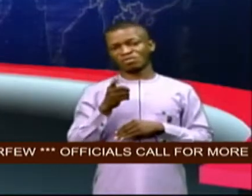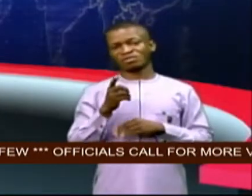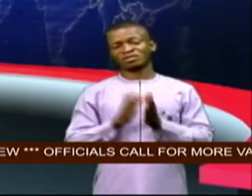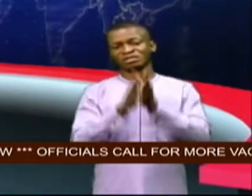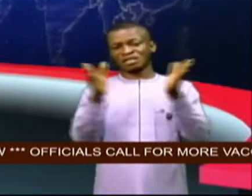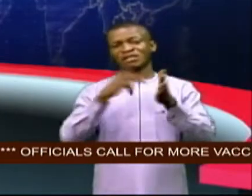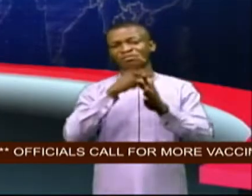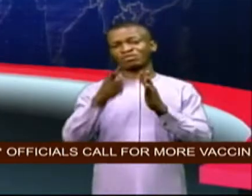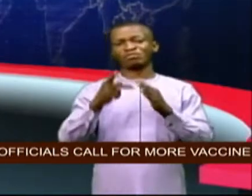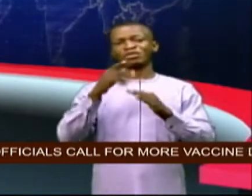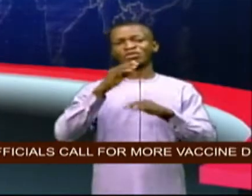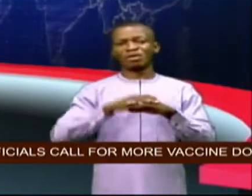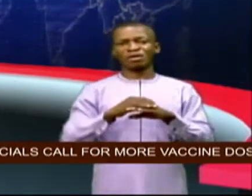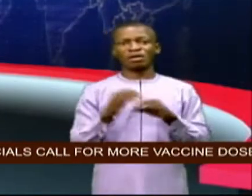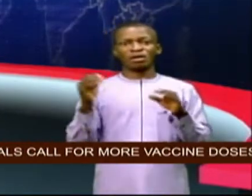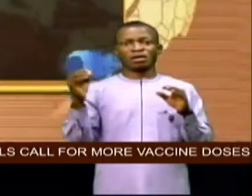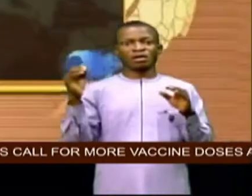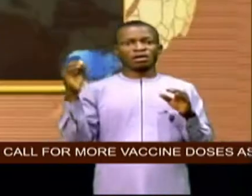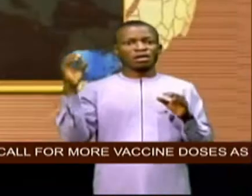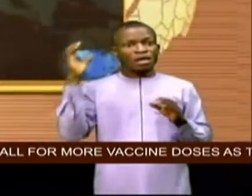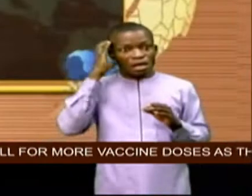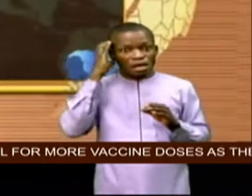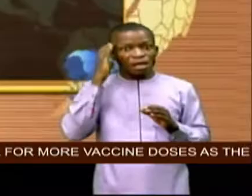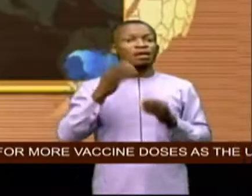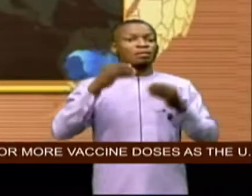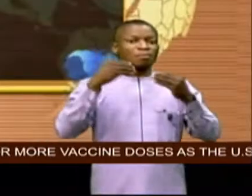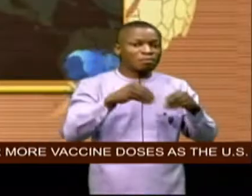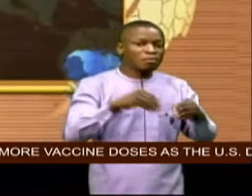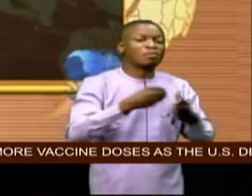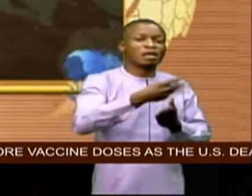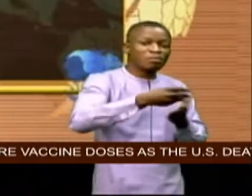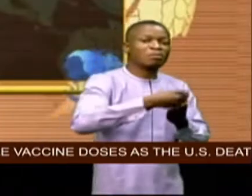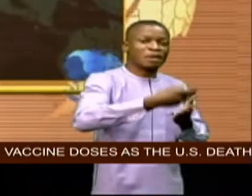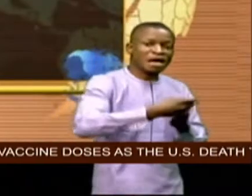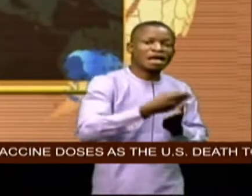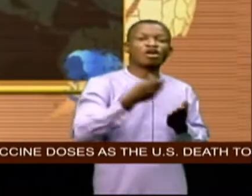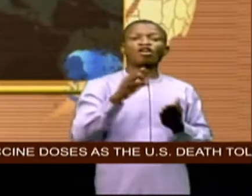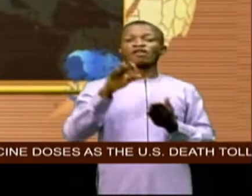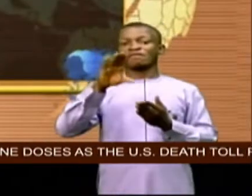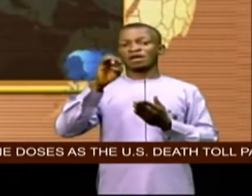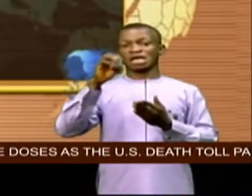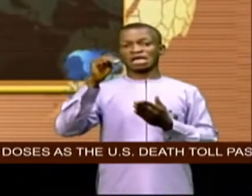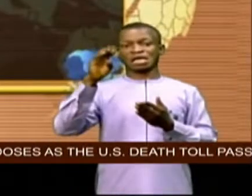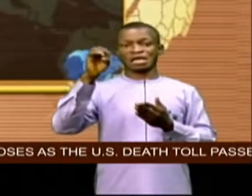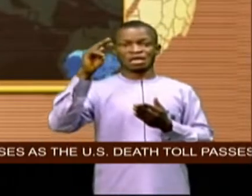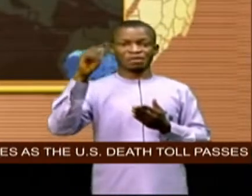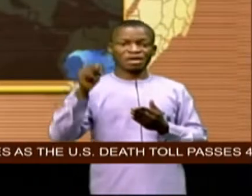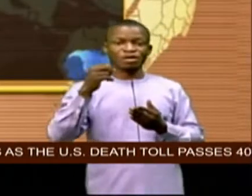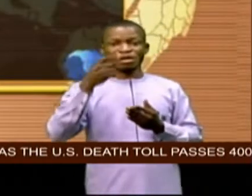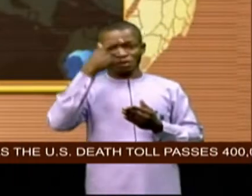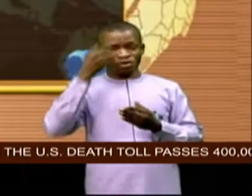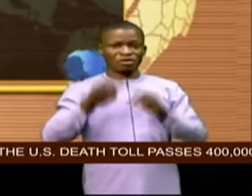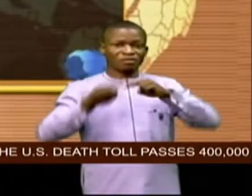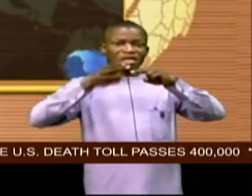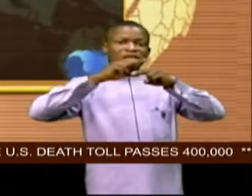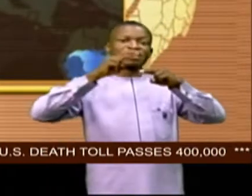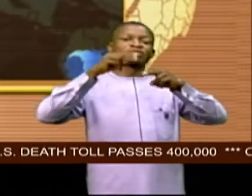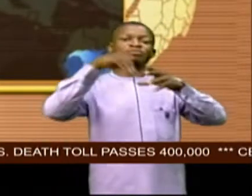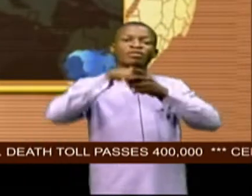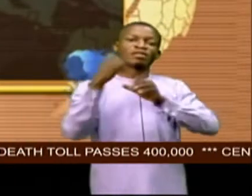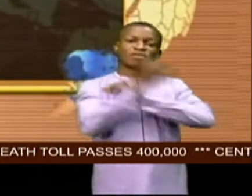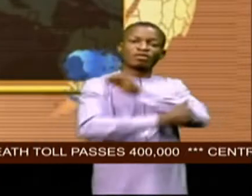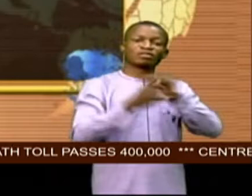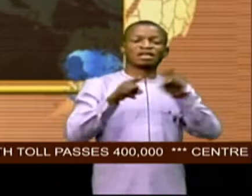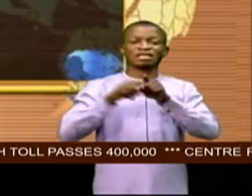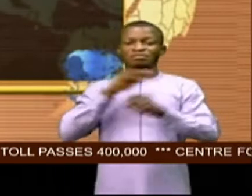panic purchase of cement due to recent price increase of the product in some parts of the country as the ministry has been working